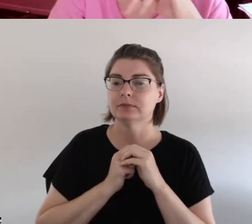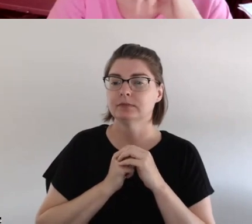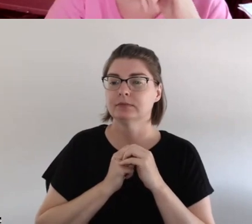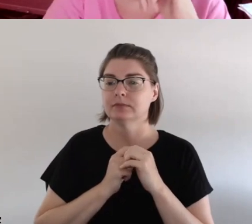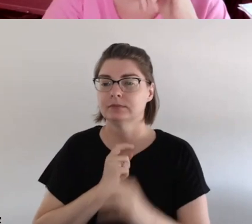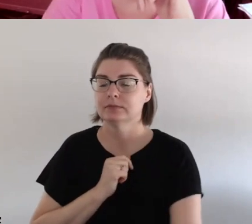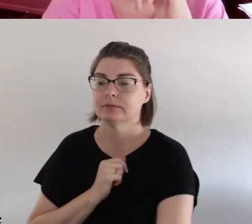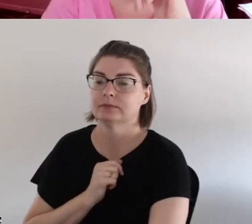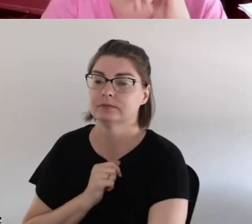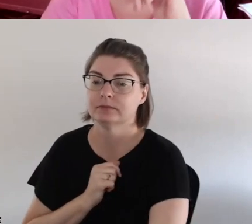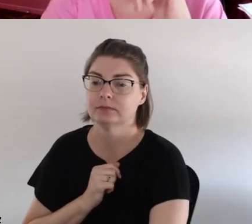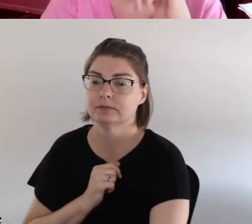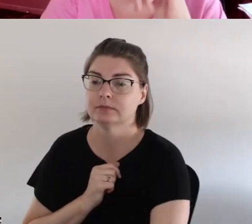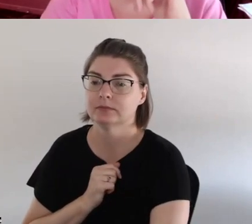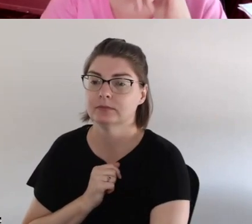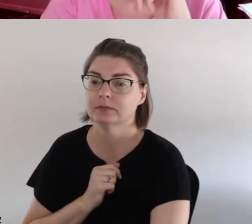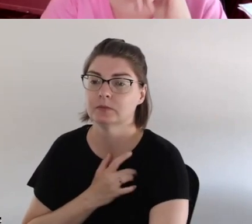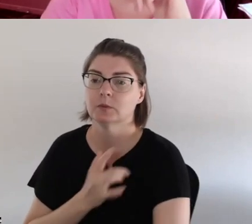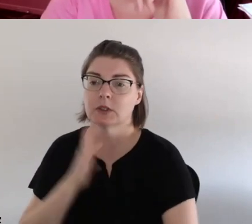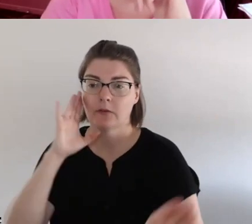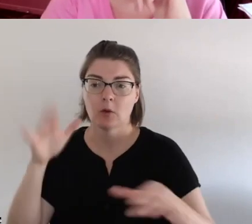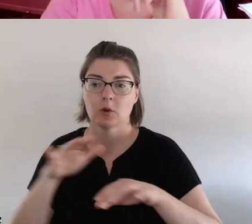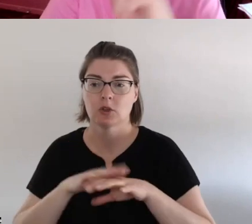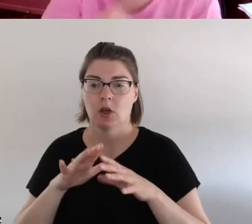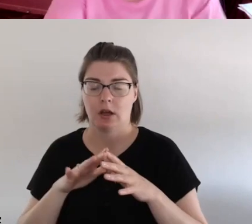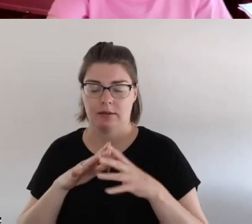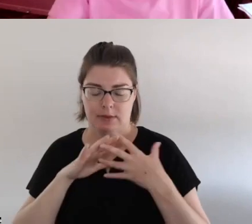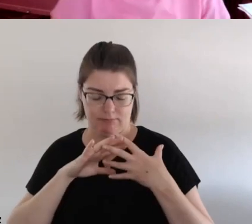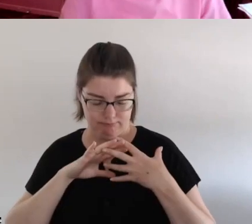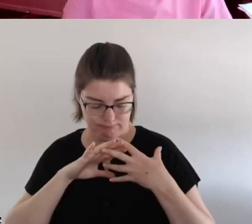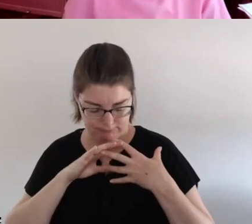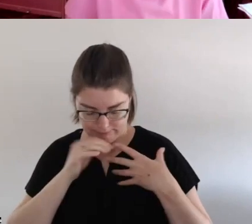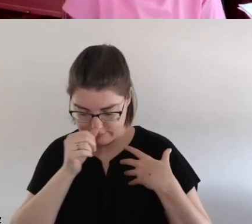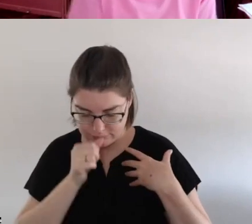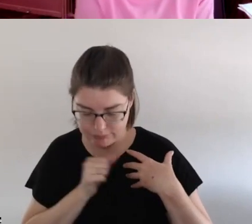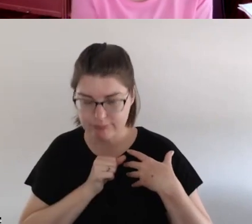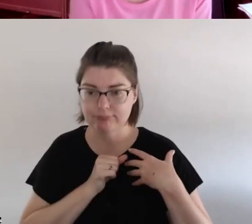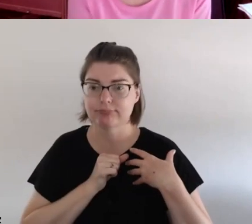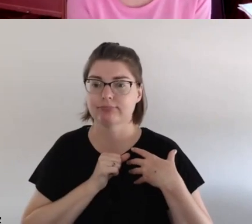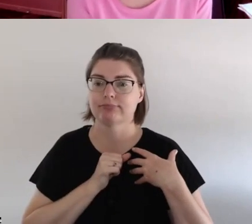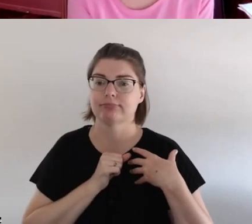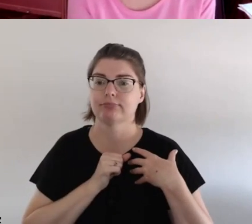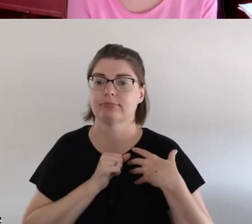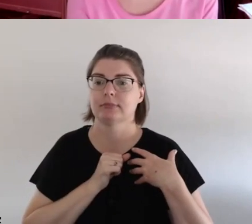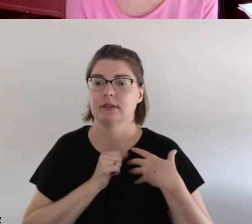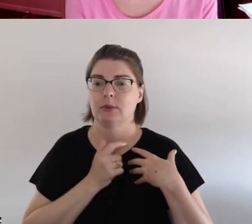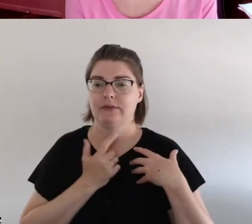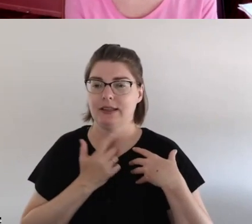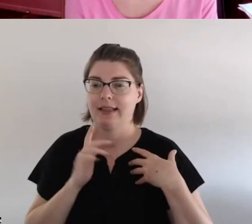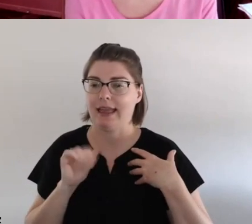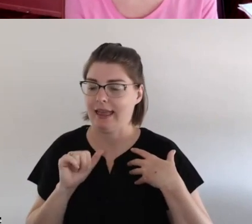anguish the experiences that have have us in the realm of anguish